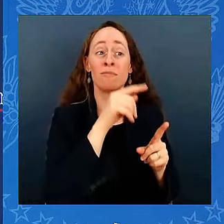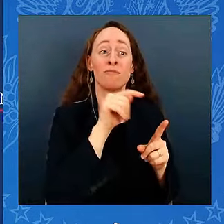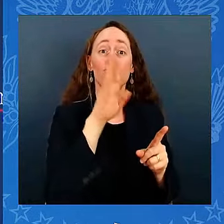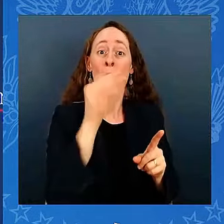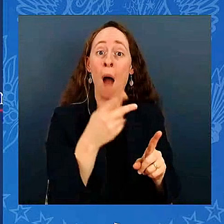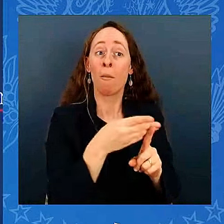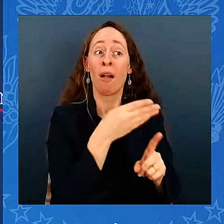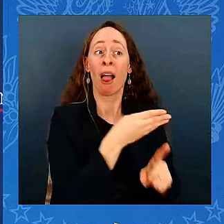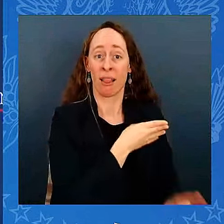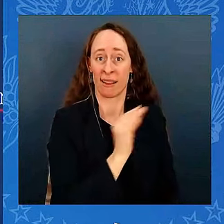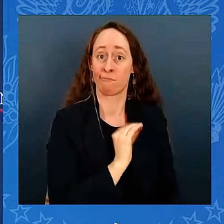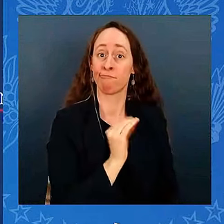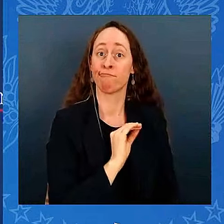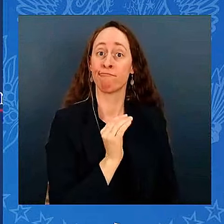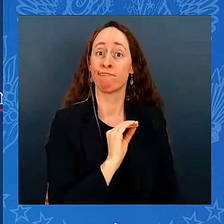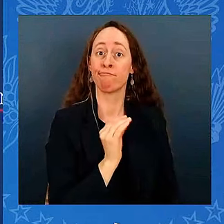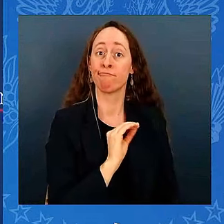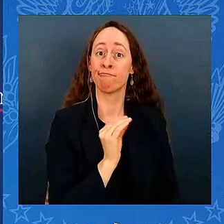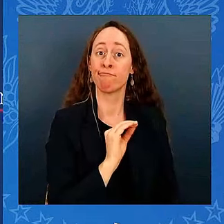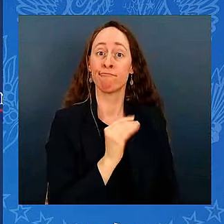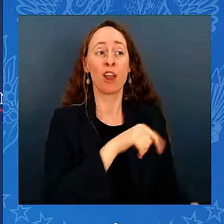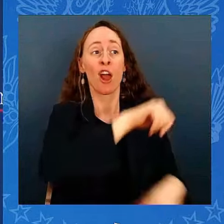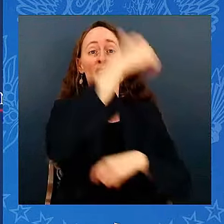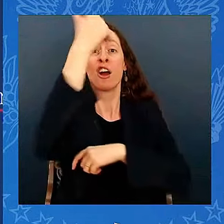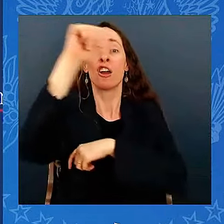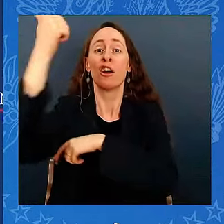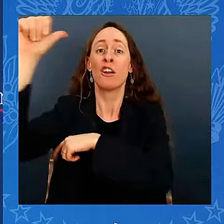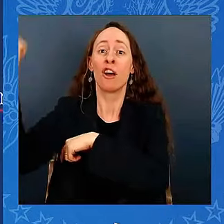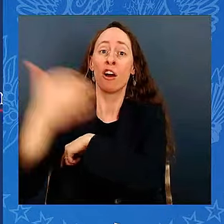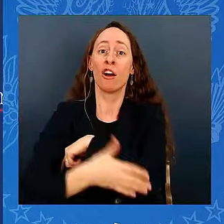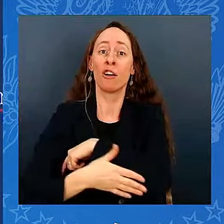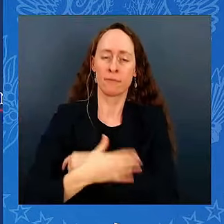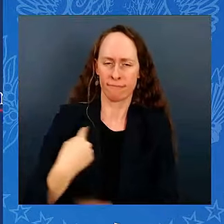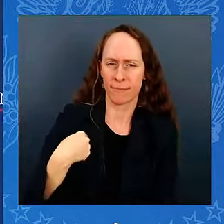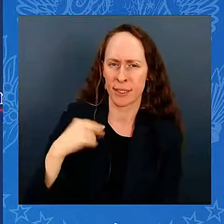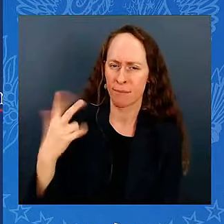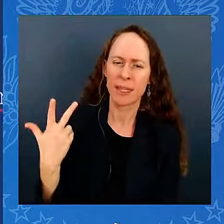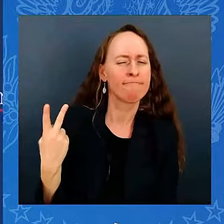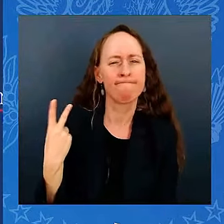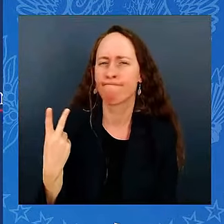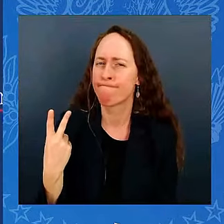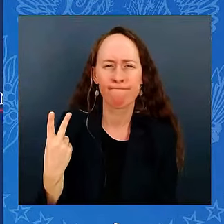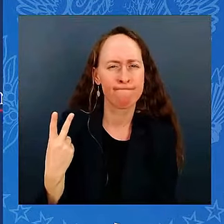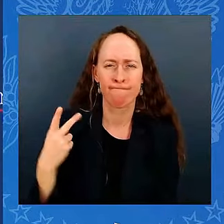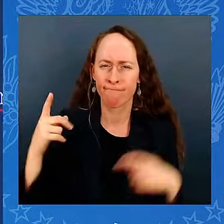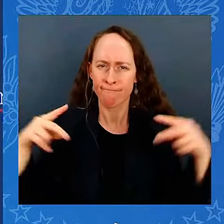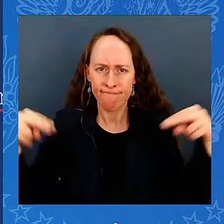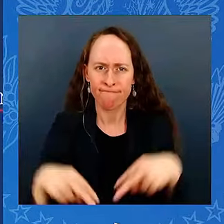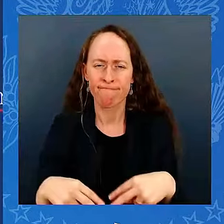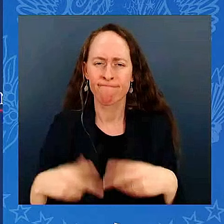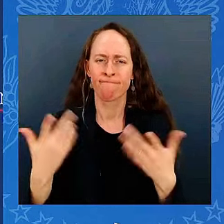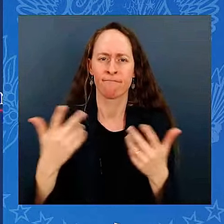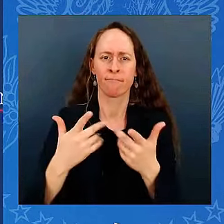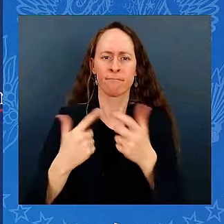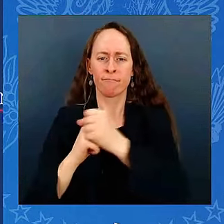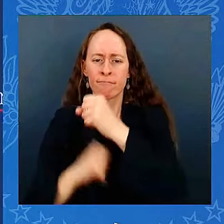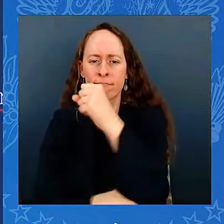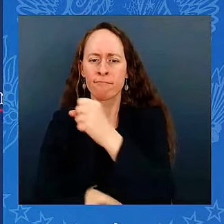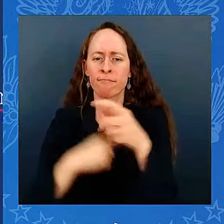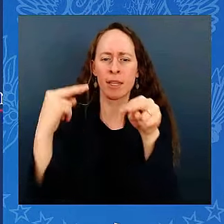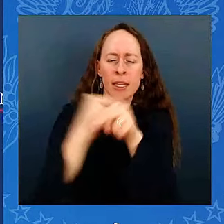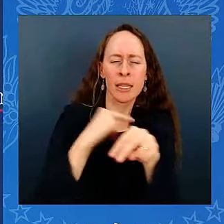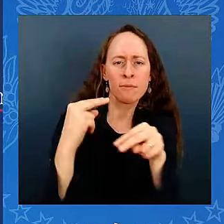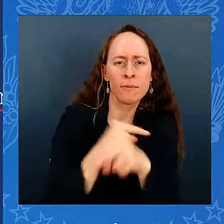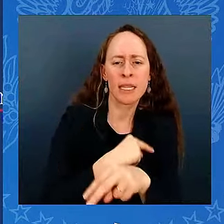and I are making sure the federal projects are building American roads, bridges, highways, and so much more beyond that, like aircraft carriers and